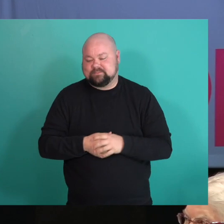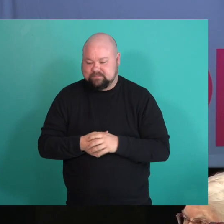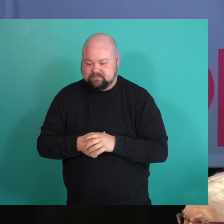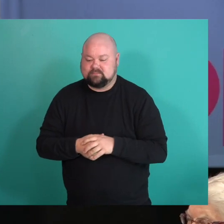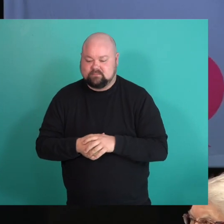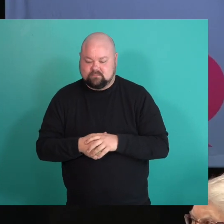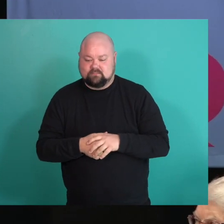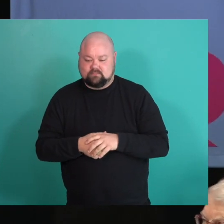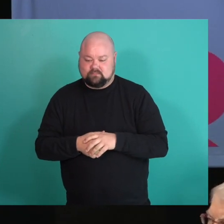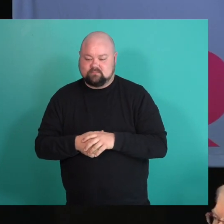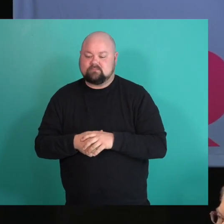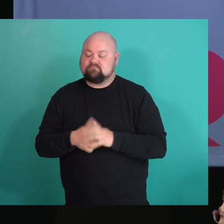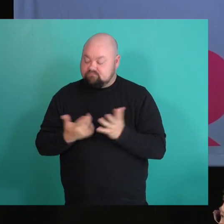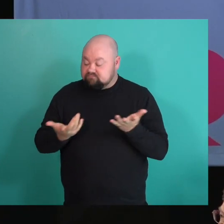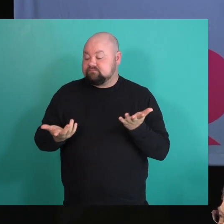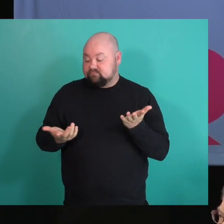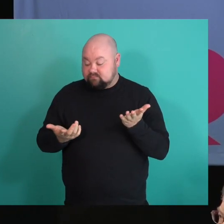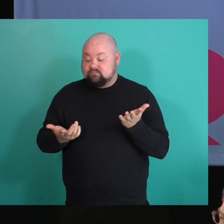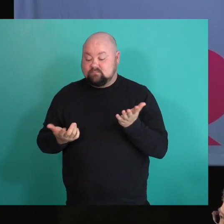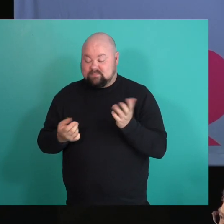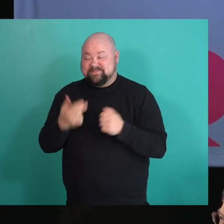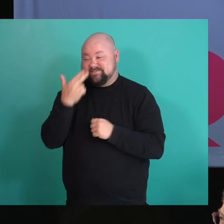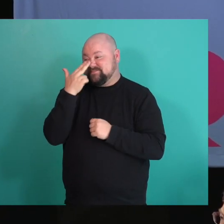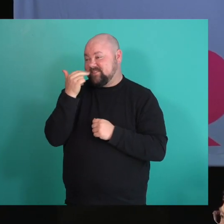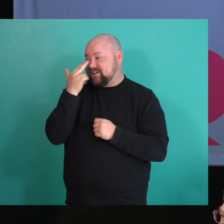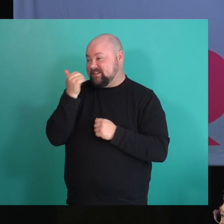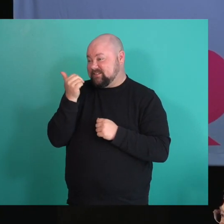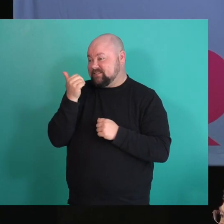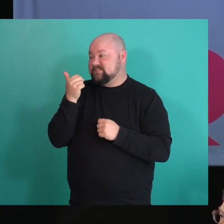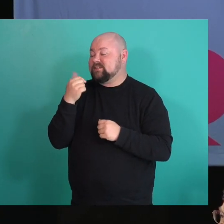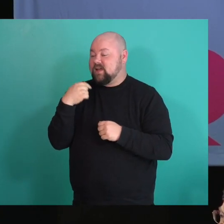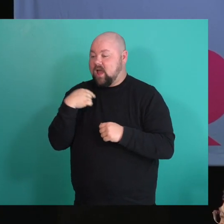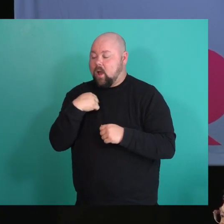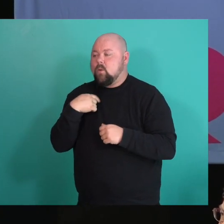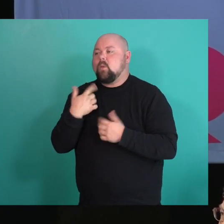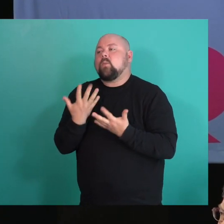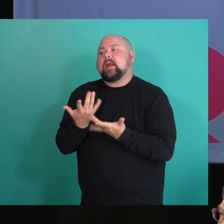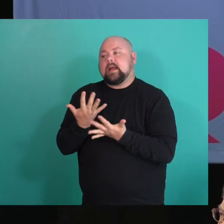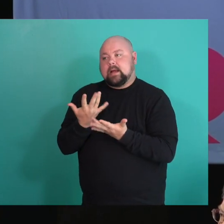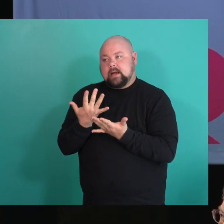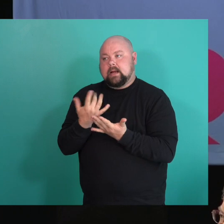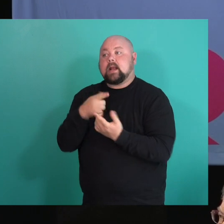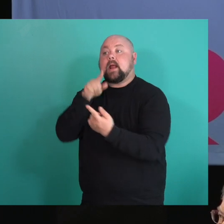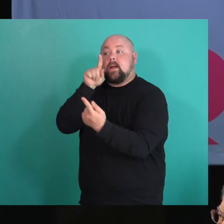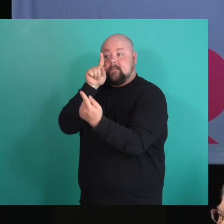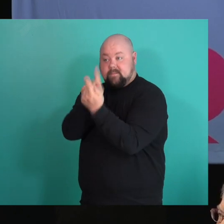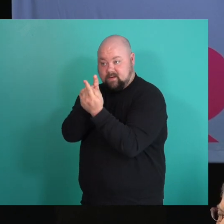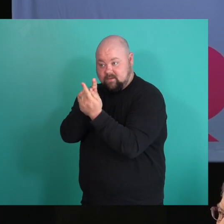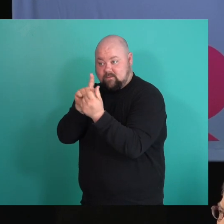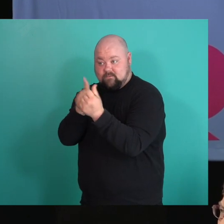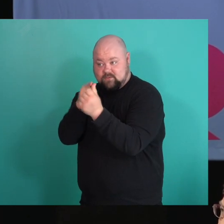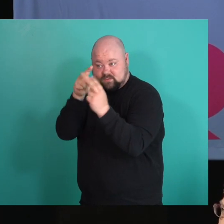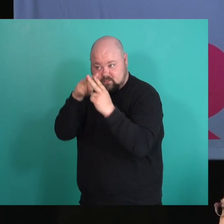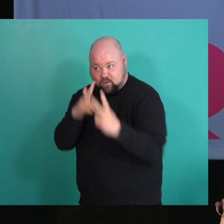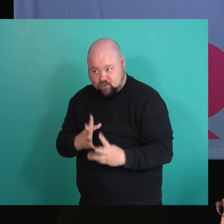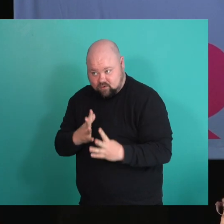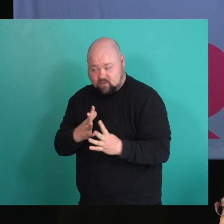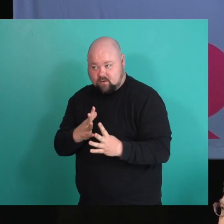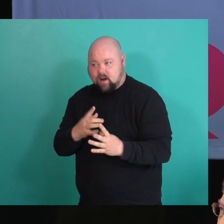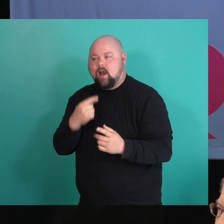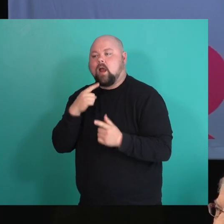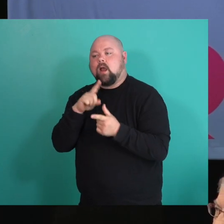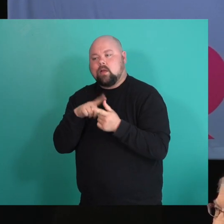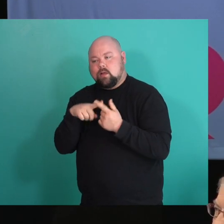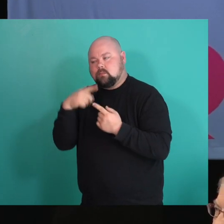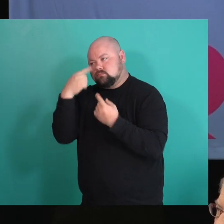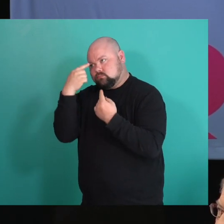But, um, but yeah, and it's funny. Uh, I went until I met my first partner really. And my mom